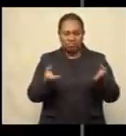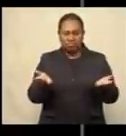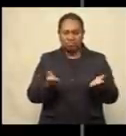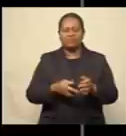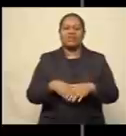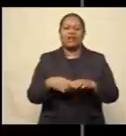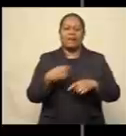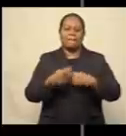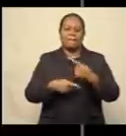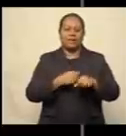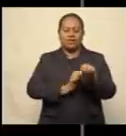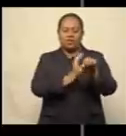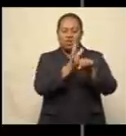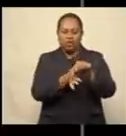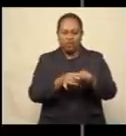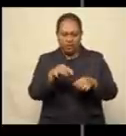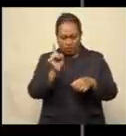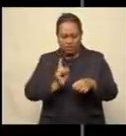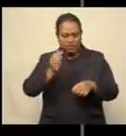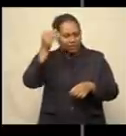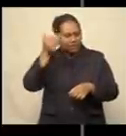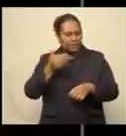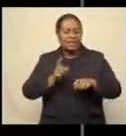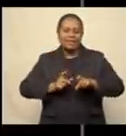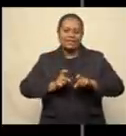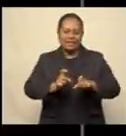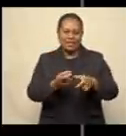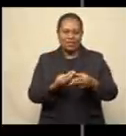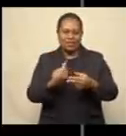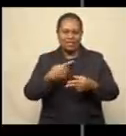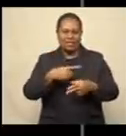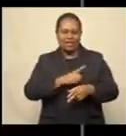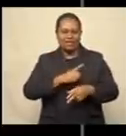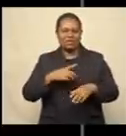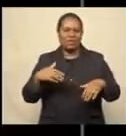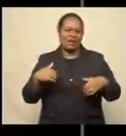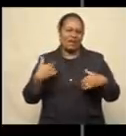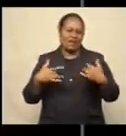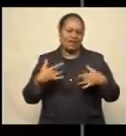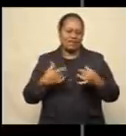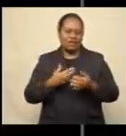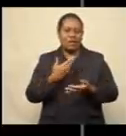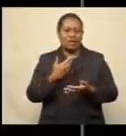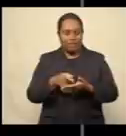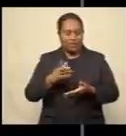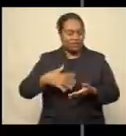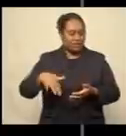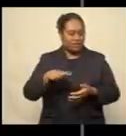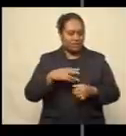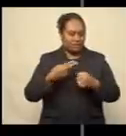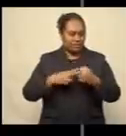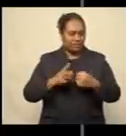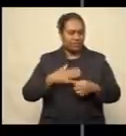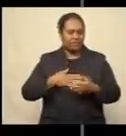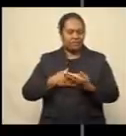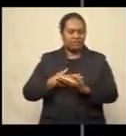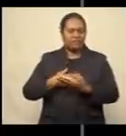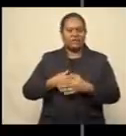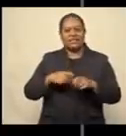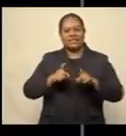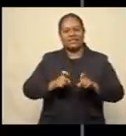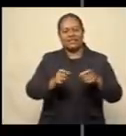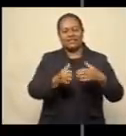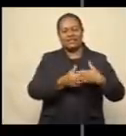COVID-19 later this evening. And do stay with us for live coverage of that. That's it from me for tonight. Until tomorrow, stay